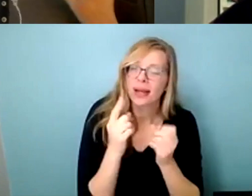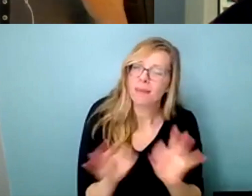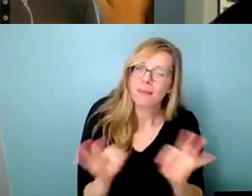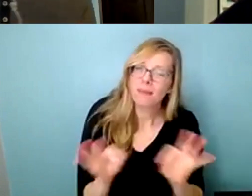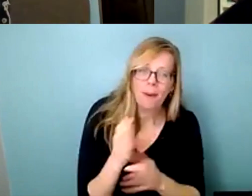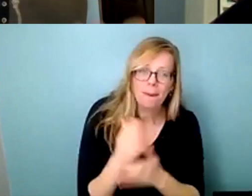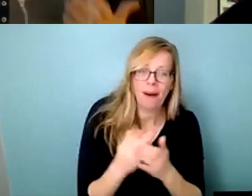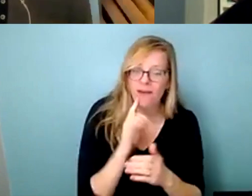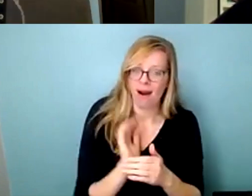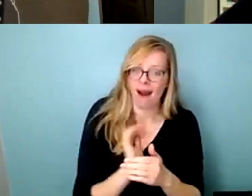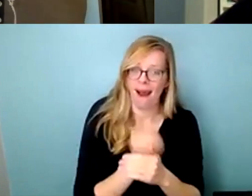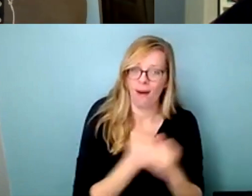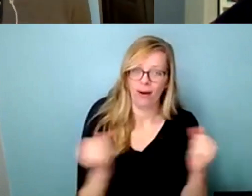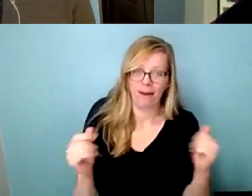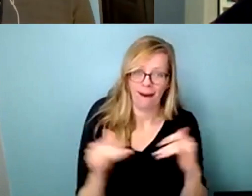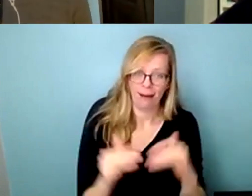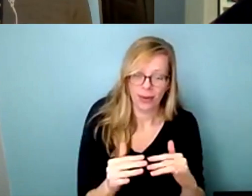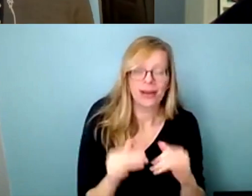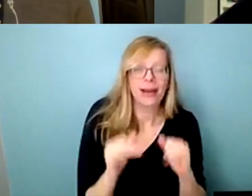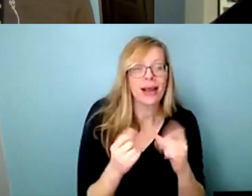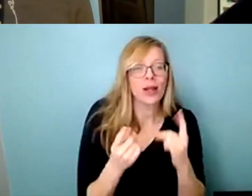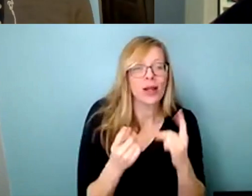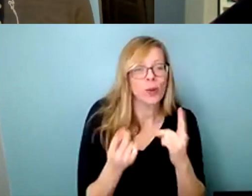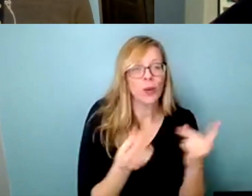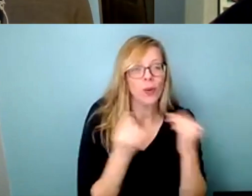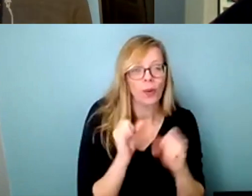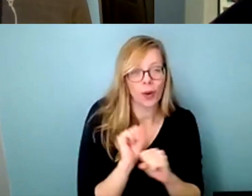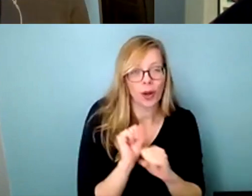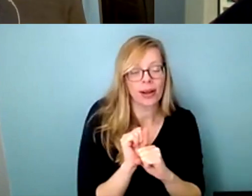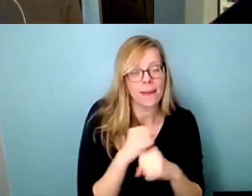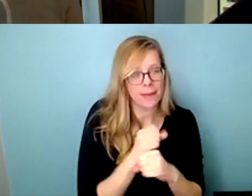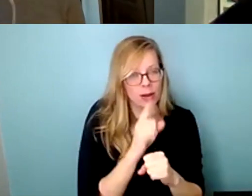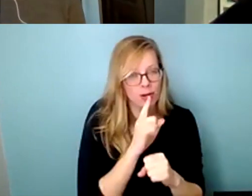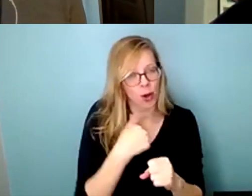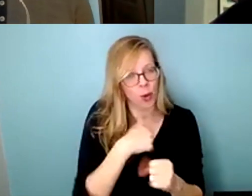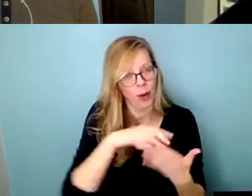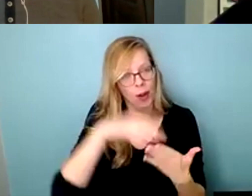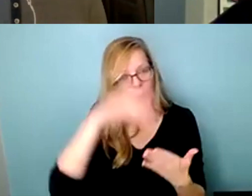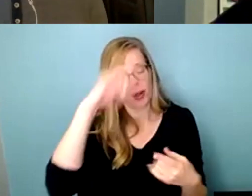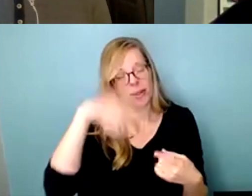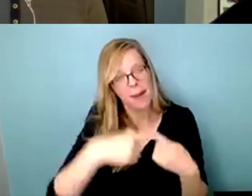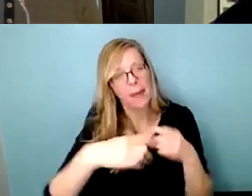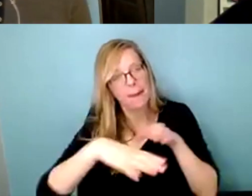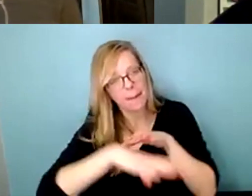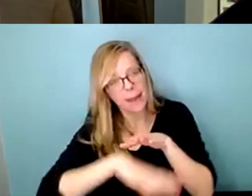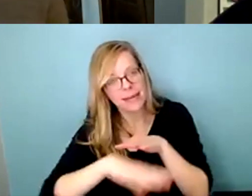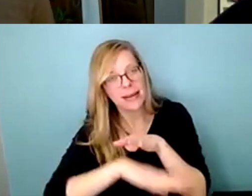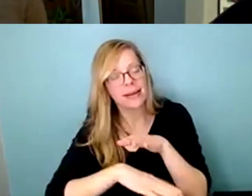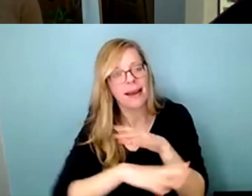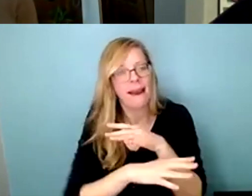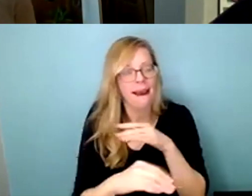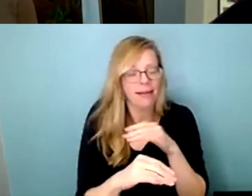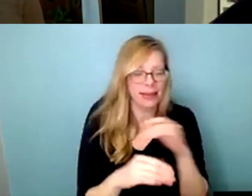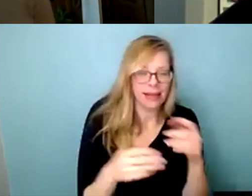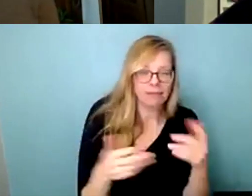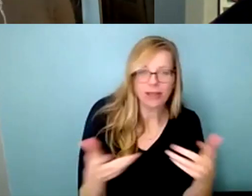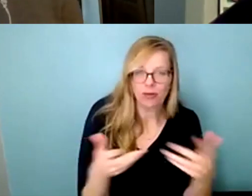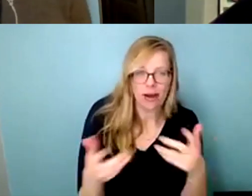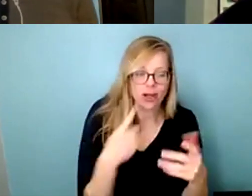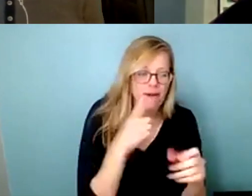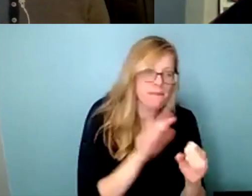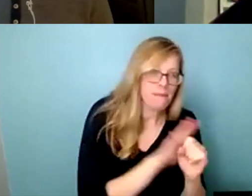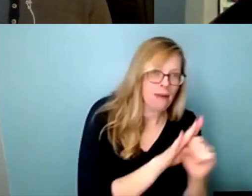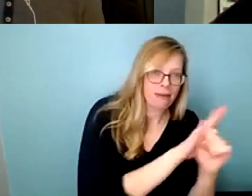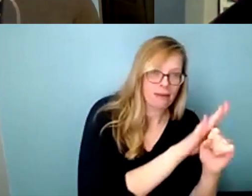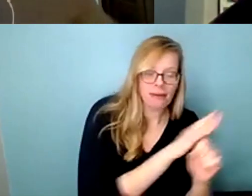in order to do that work to ensure that we're learning about the basics and interactions of policy and advocacy and i also see there's